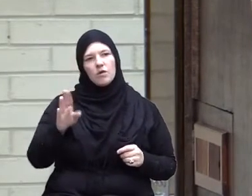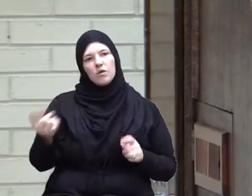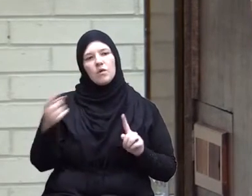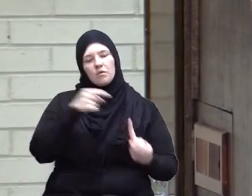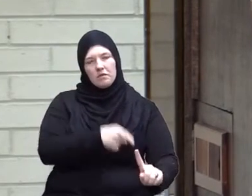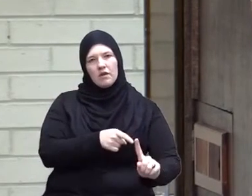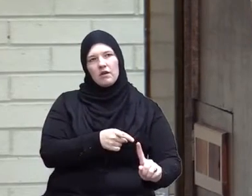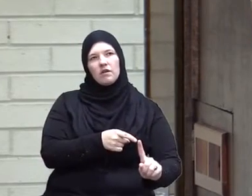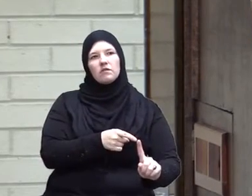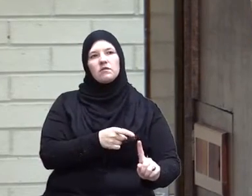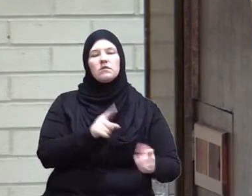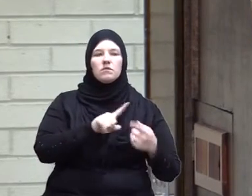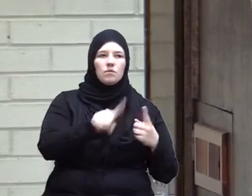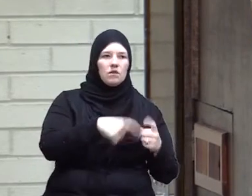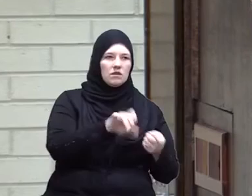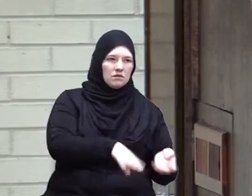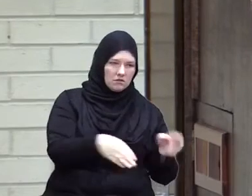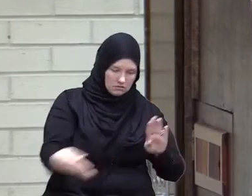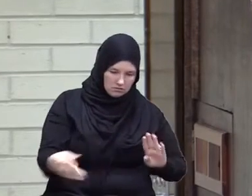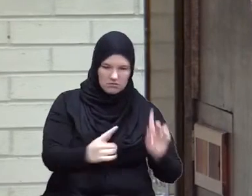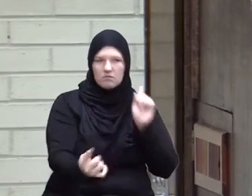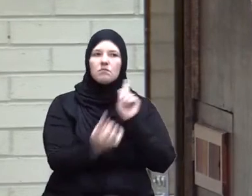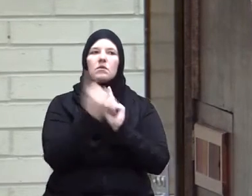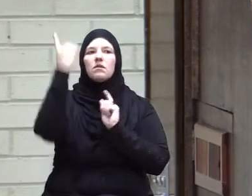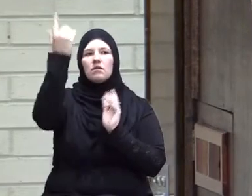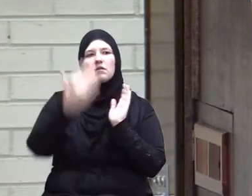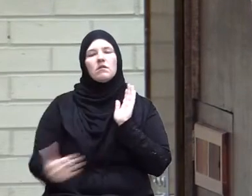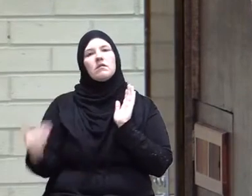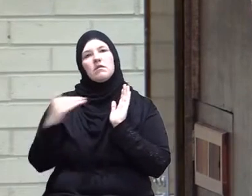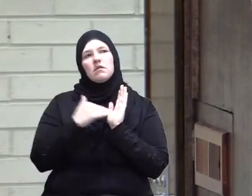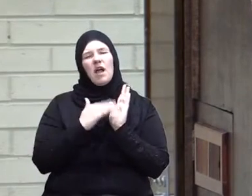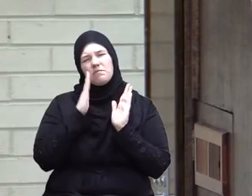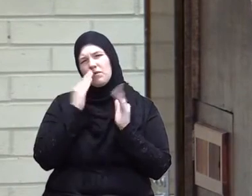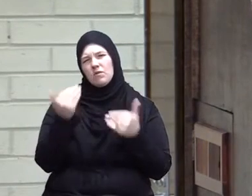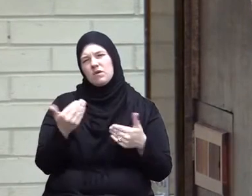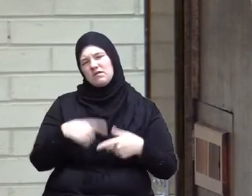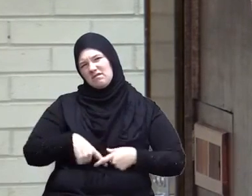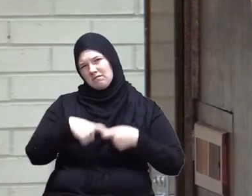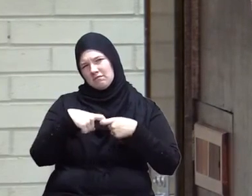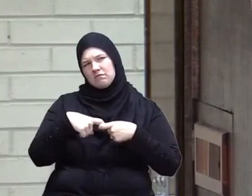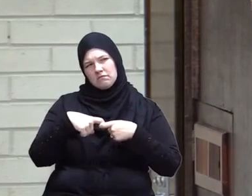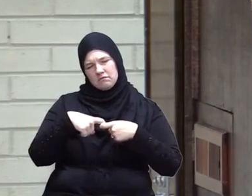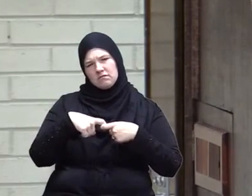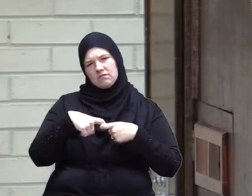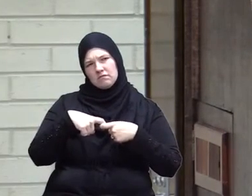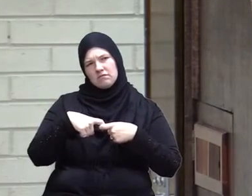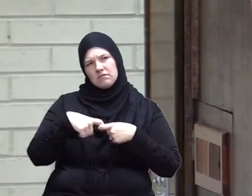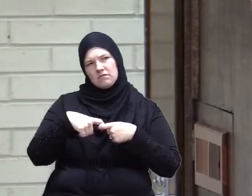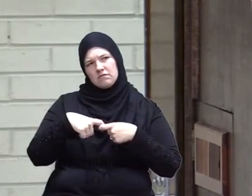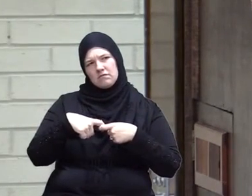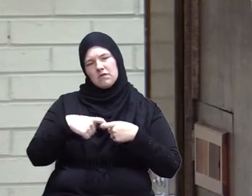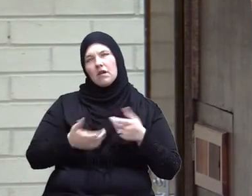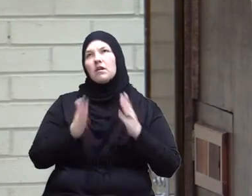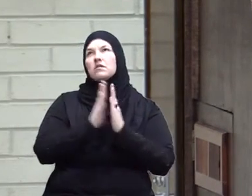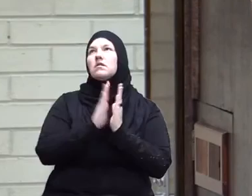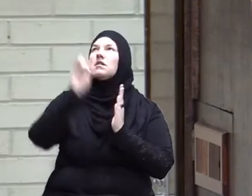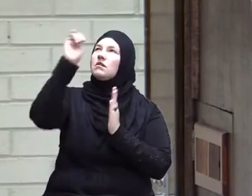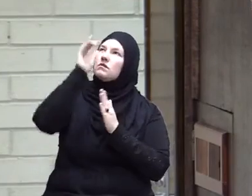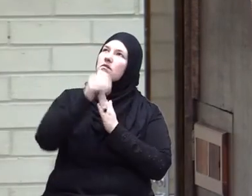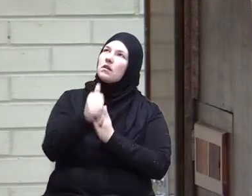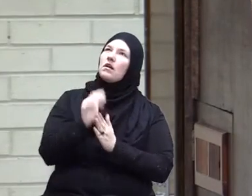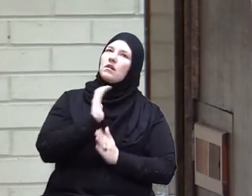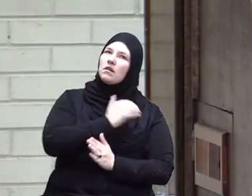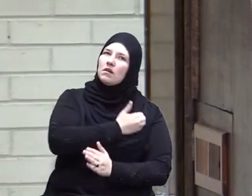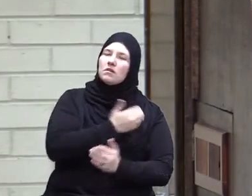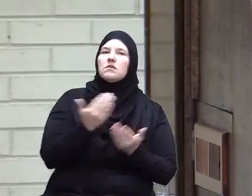back and return to Him I think I will stop here and ask Allah to guide us